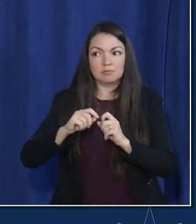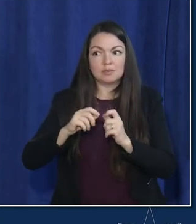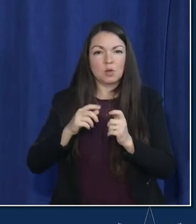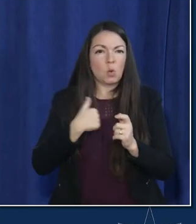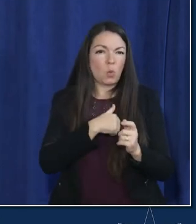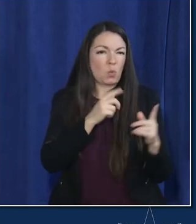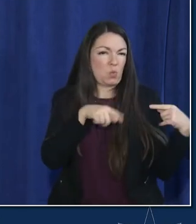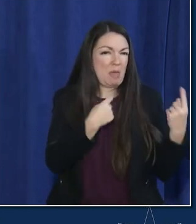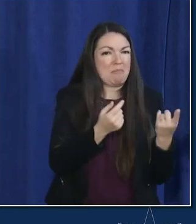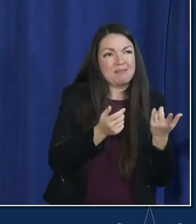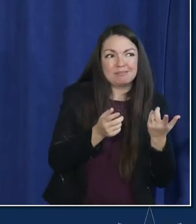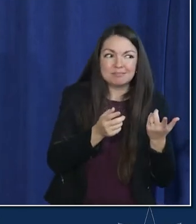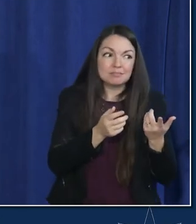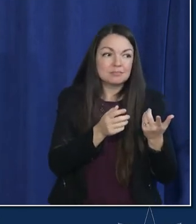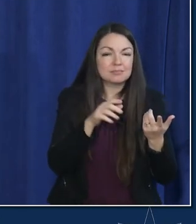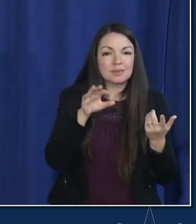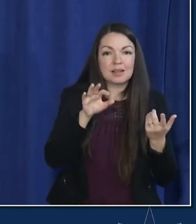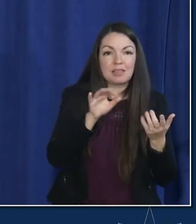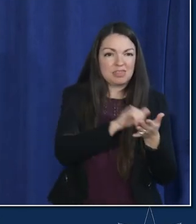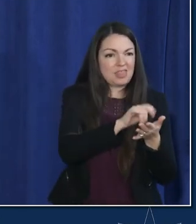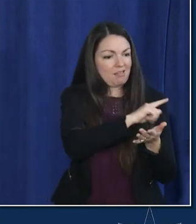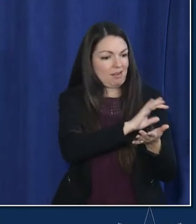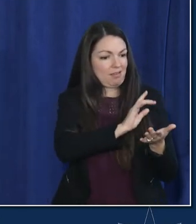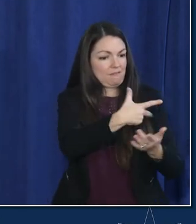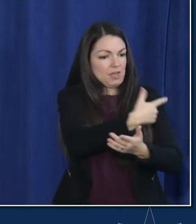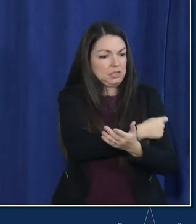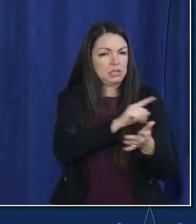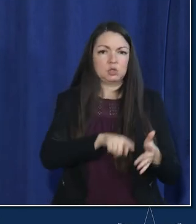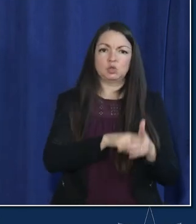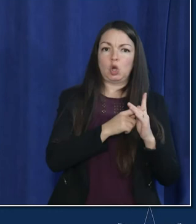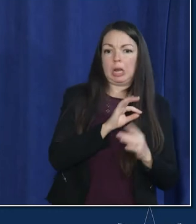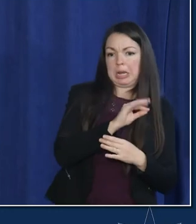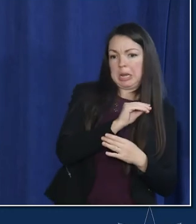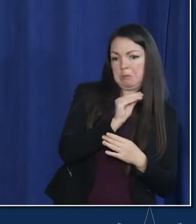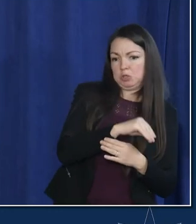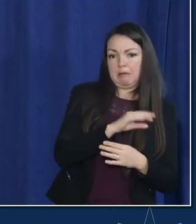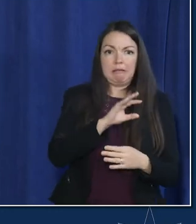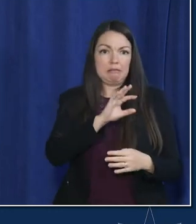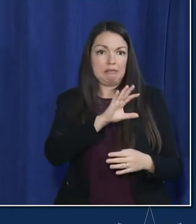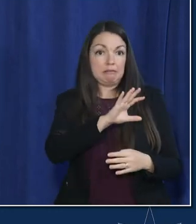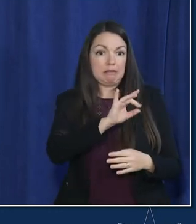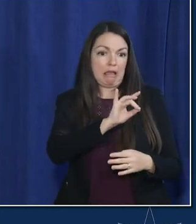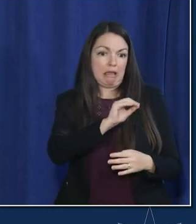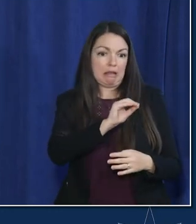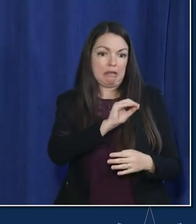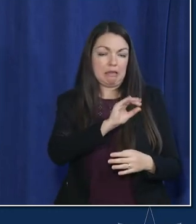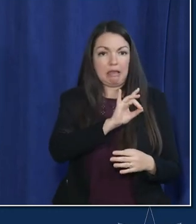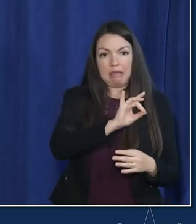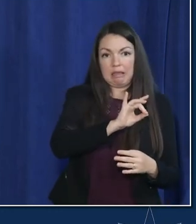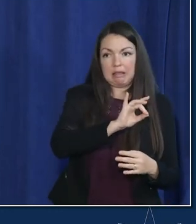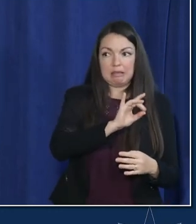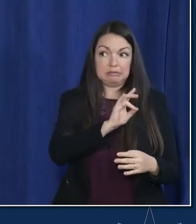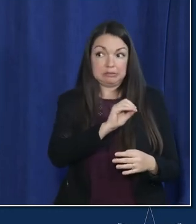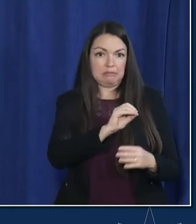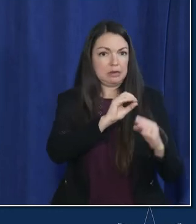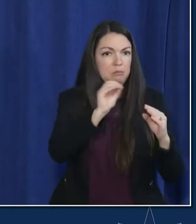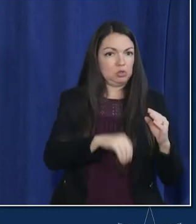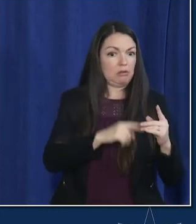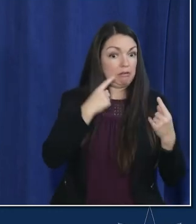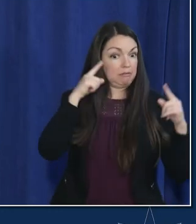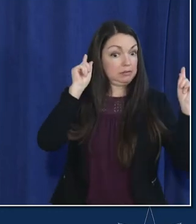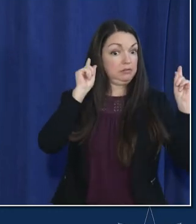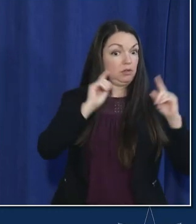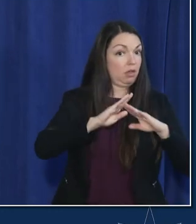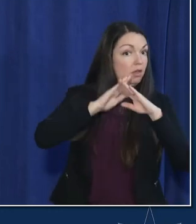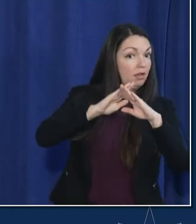vaccines that started at a 90 something percent percent you know if we see that drop to the 80 maybe to the 70 maybe even further it doesn't mean it's not still